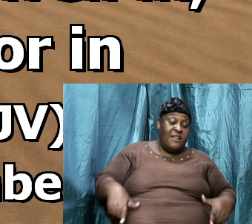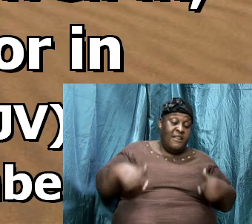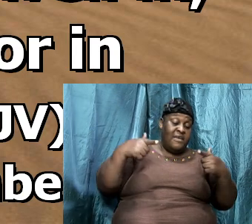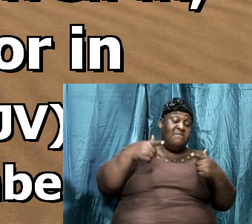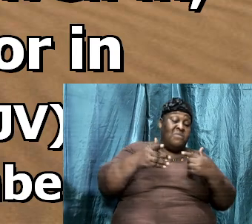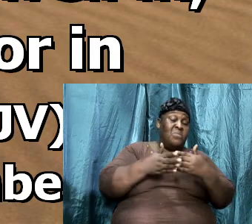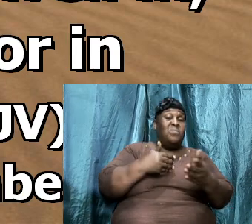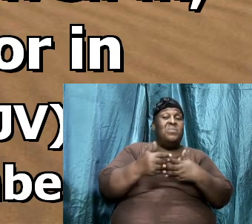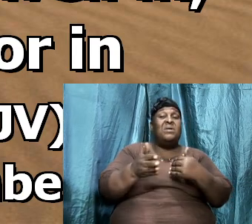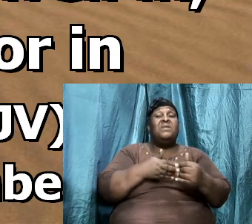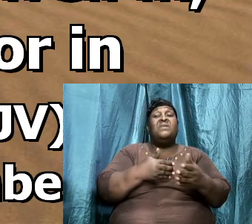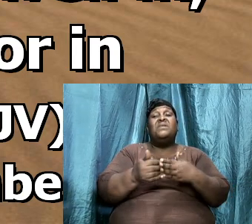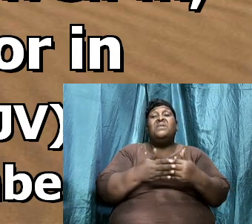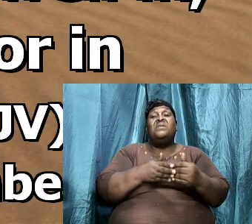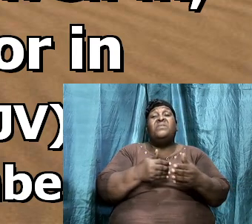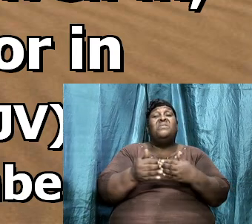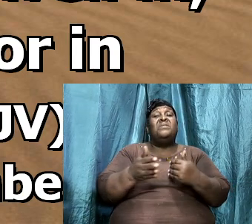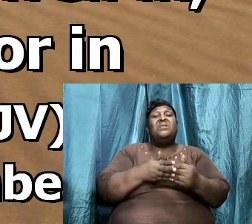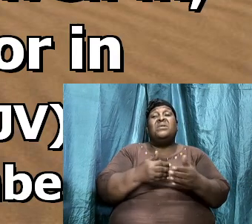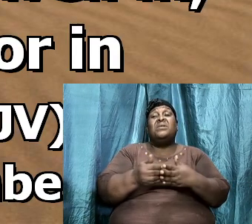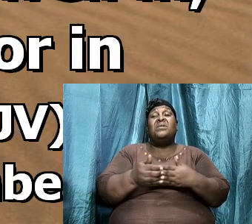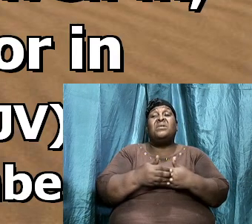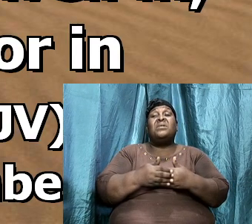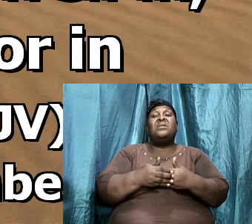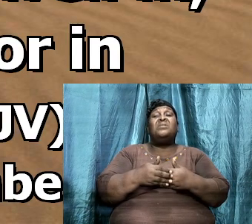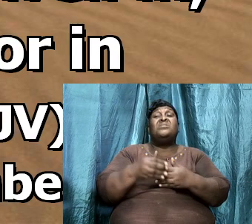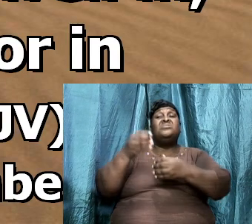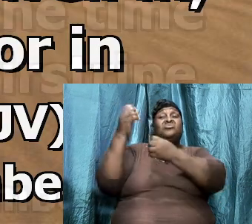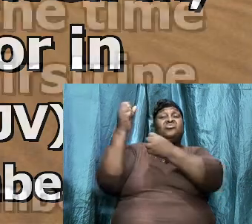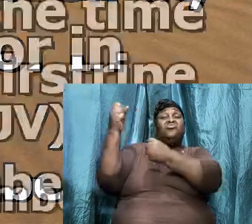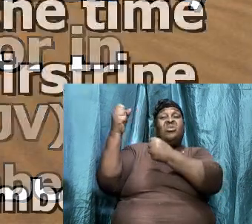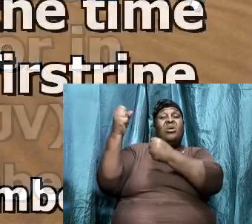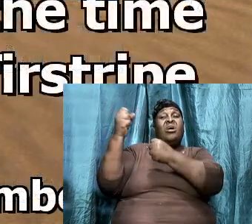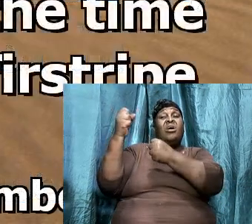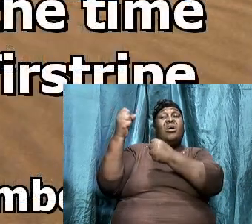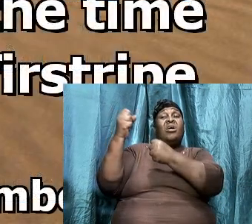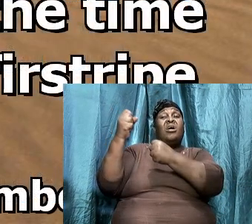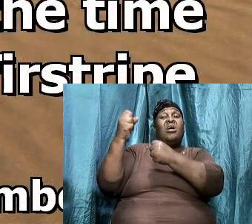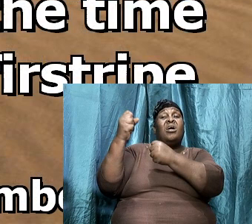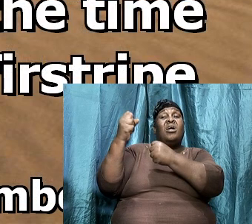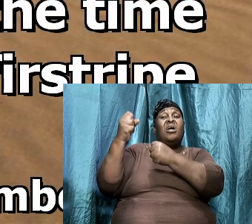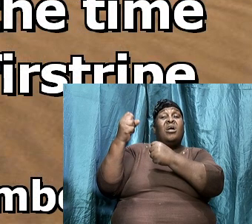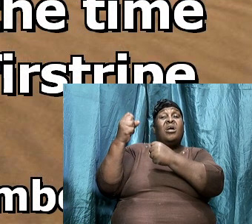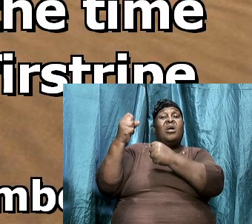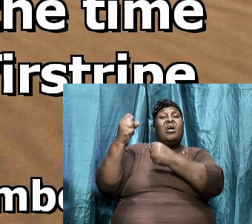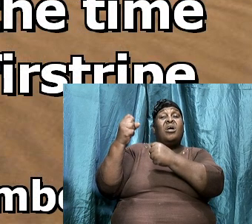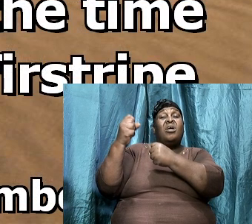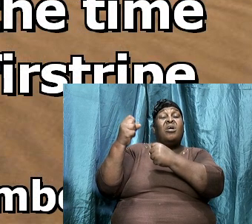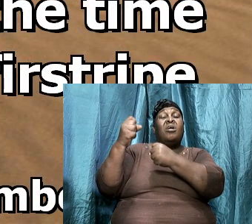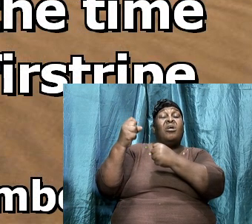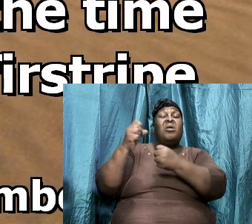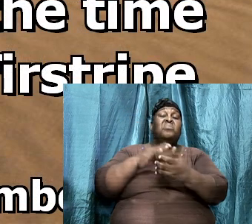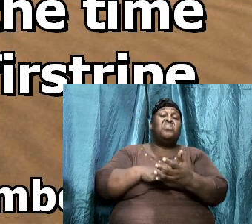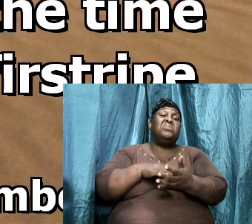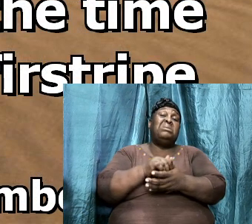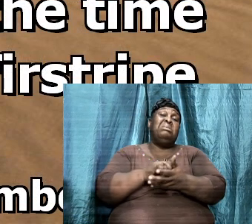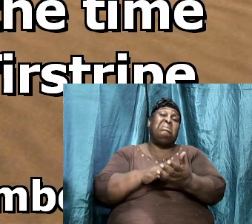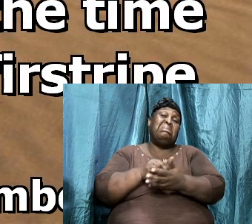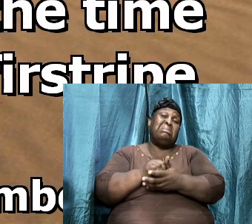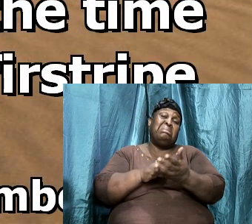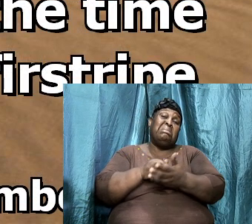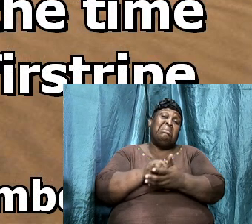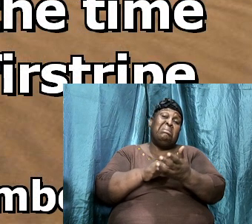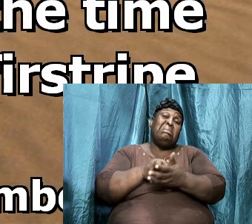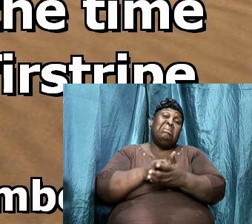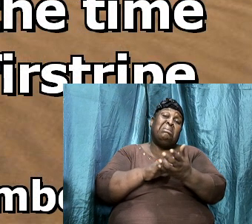it's in tents or in strongholds. Strongholds mean you have fenced cities, right? And tents, you cannot run